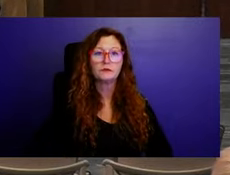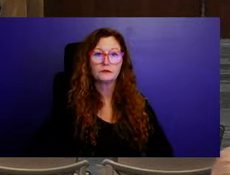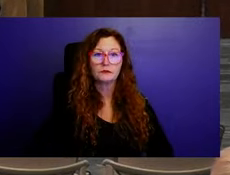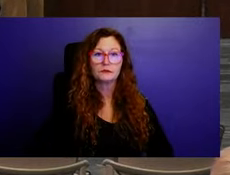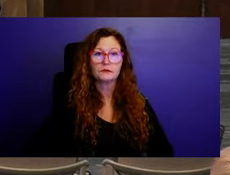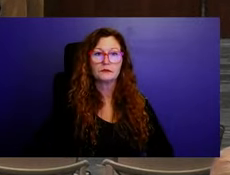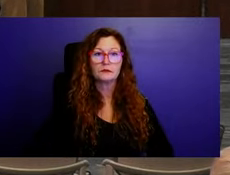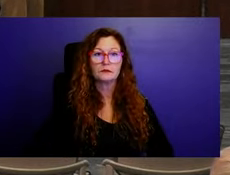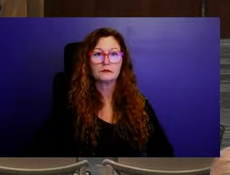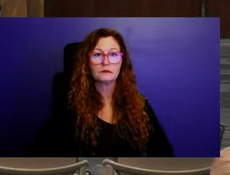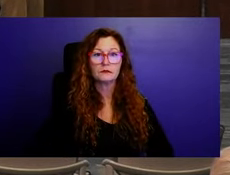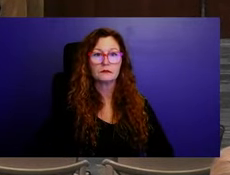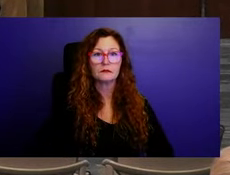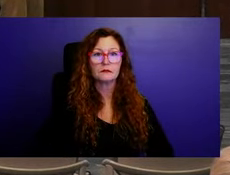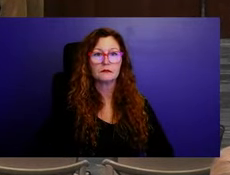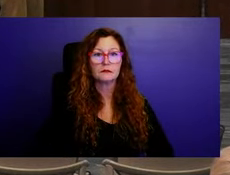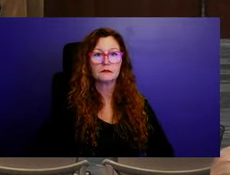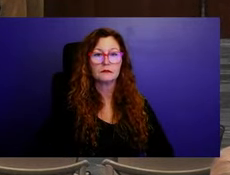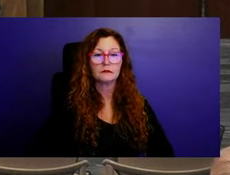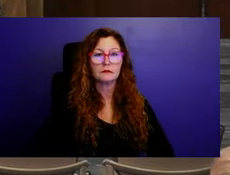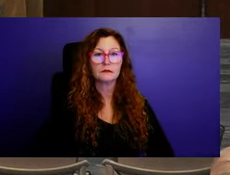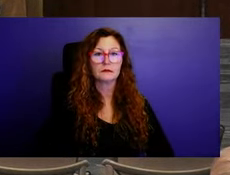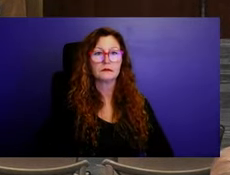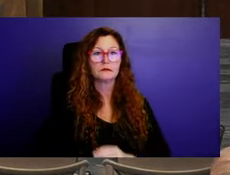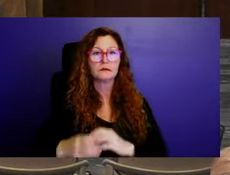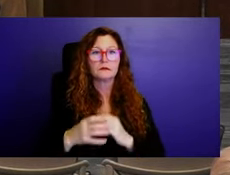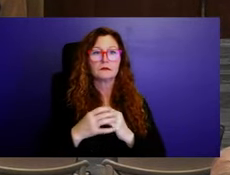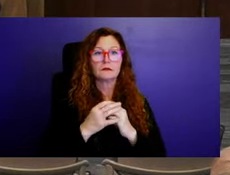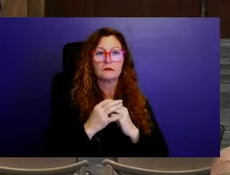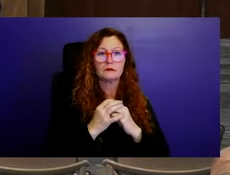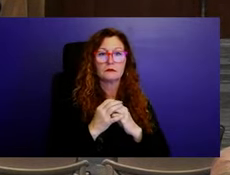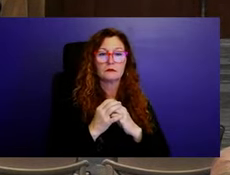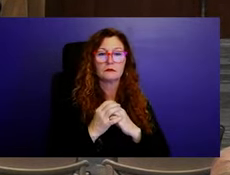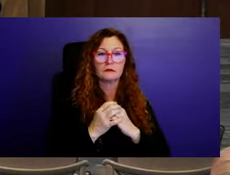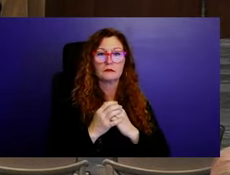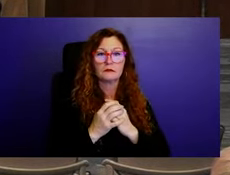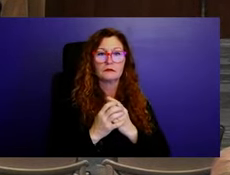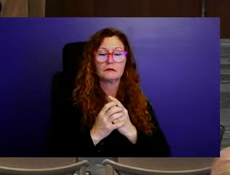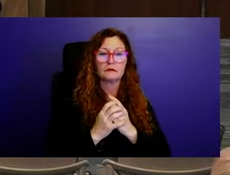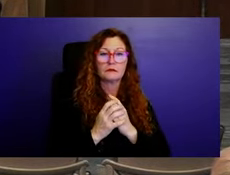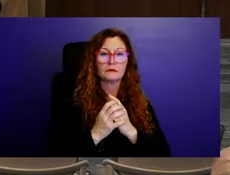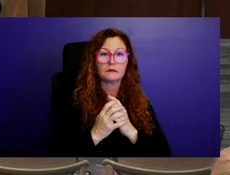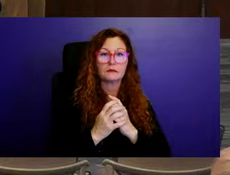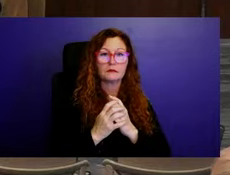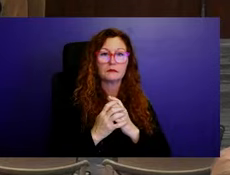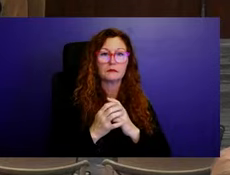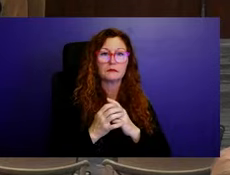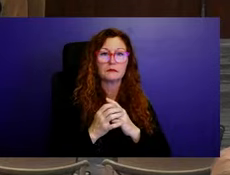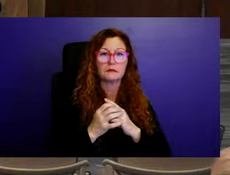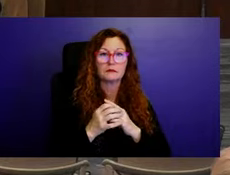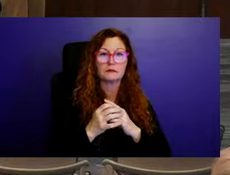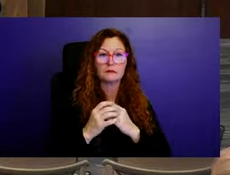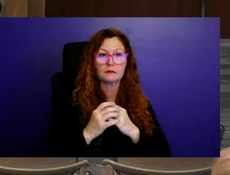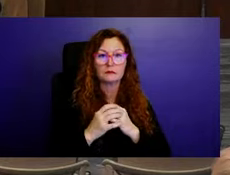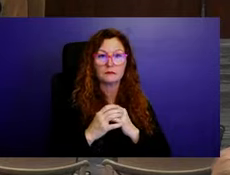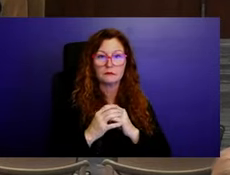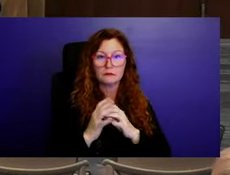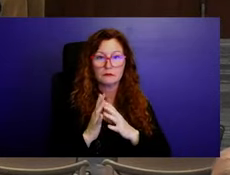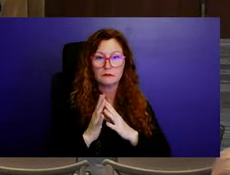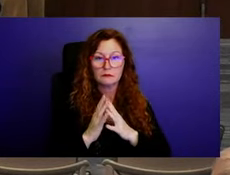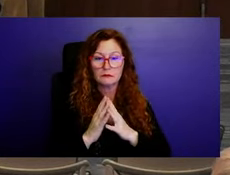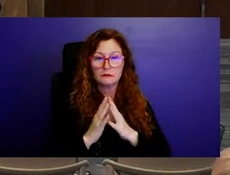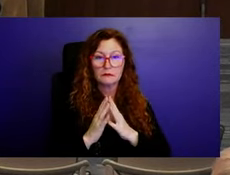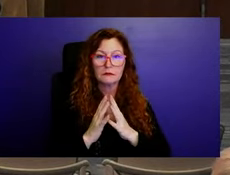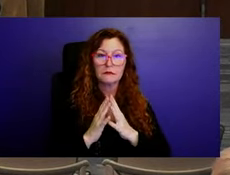Thank you. All right. Thank you. I believe we've heard from all members of the commission. We've heard from staff. We've heard from the applicant. We're going to address,